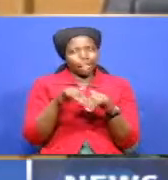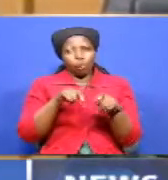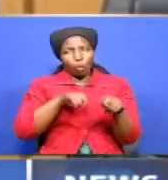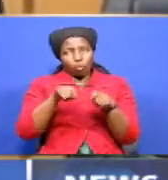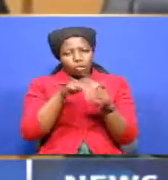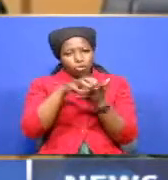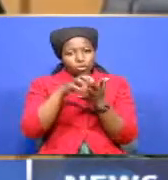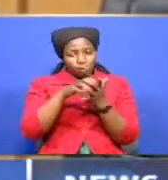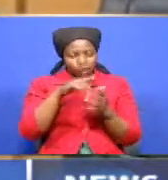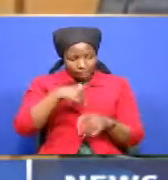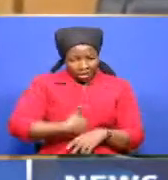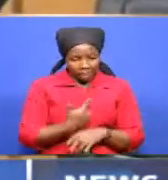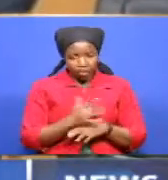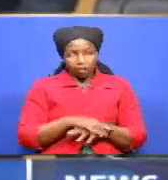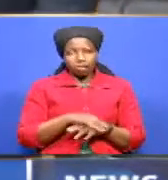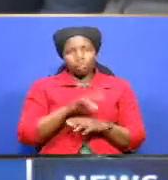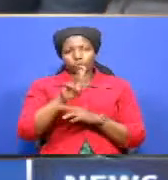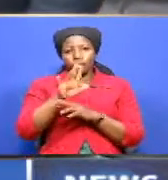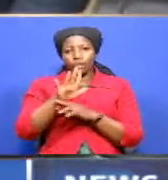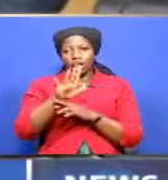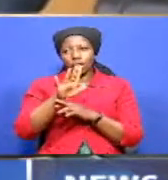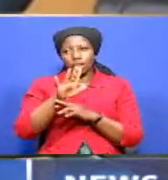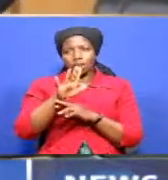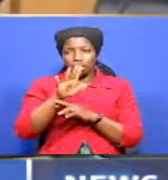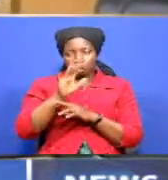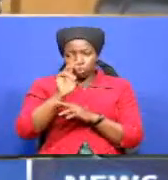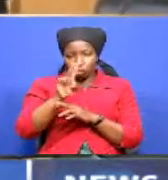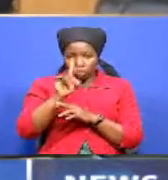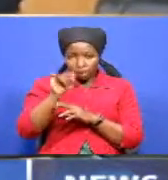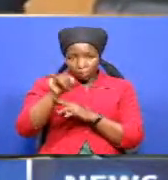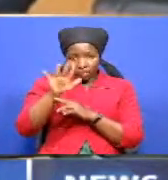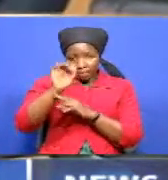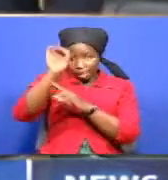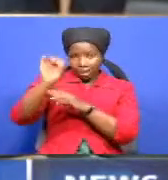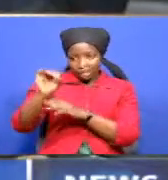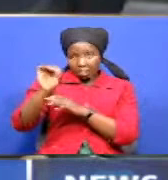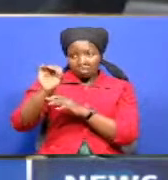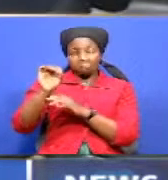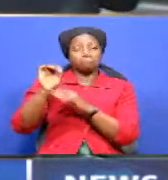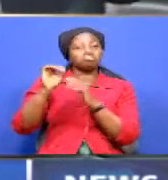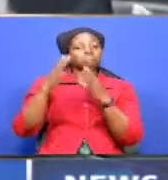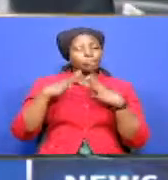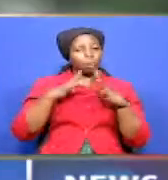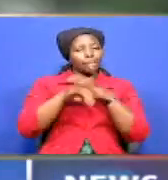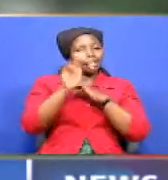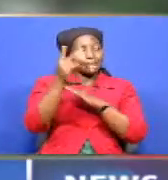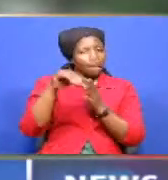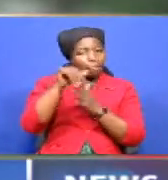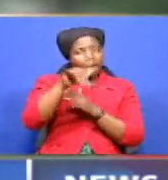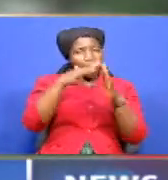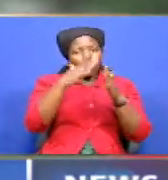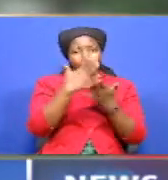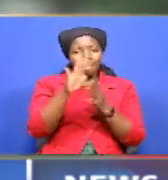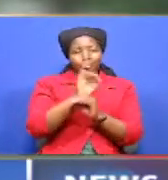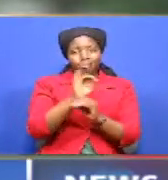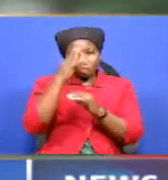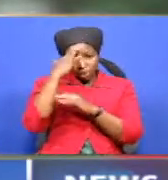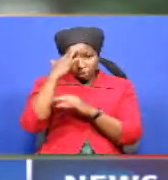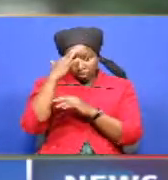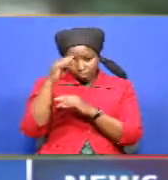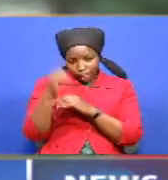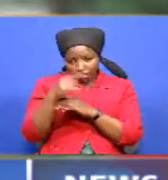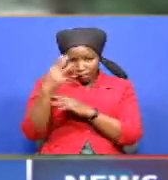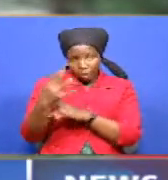to the survey 21.5 percent of households in kenya were unable to pay house rent in the month of april due to job losses